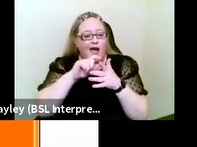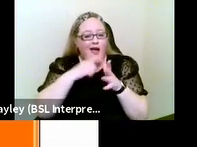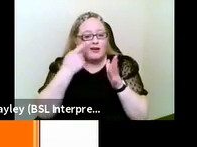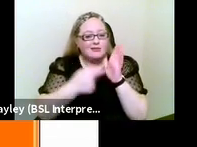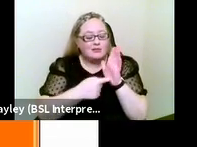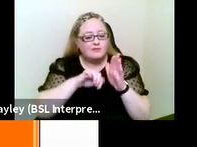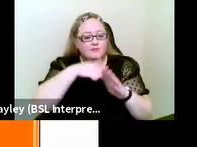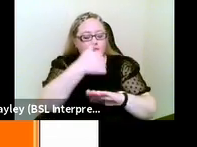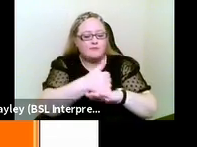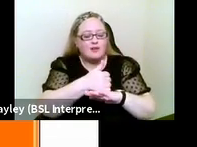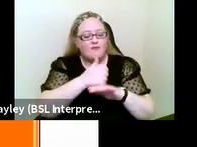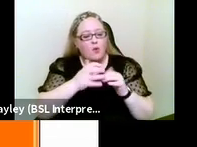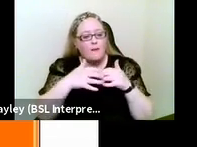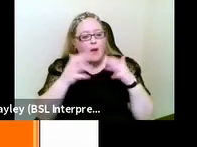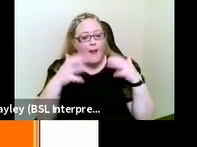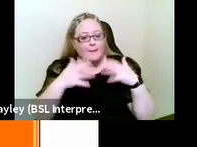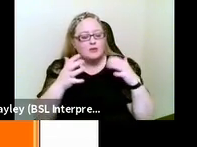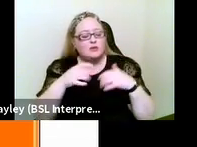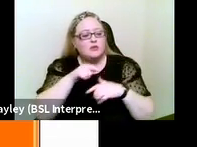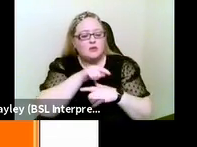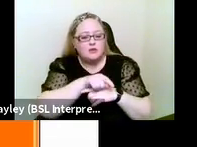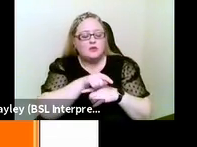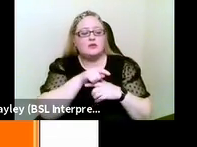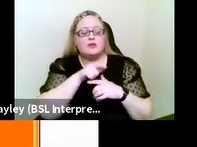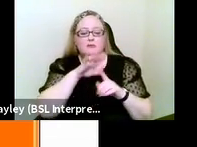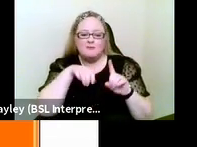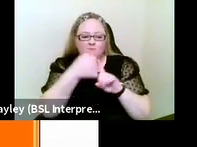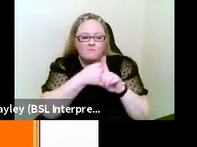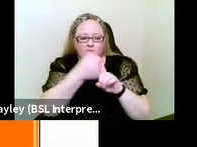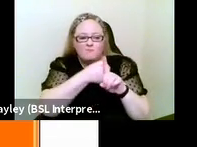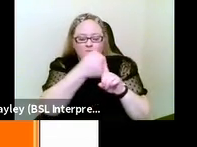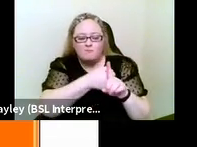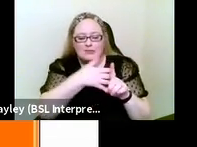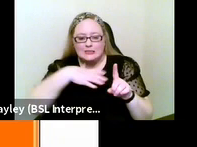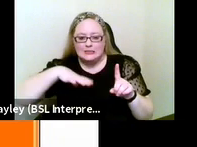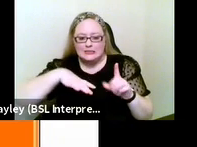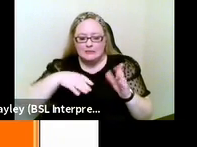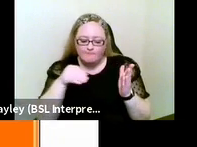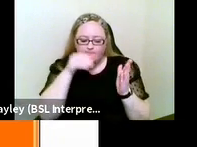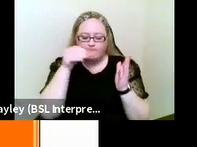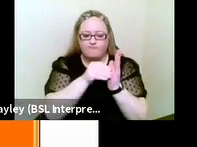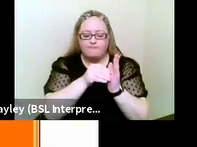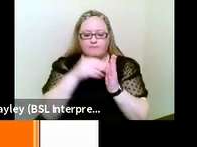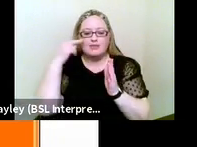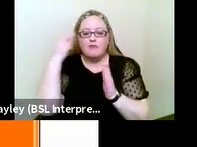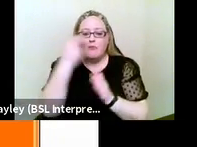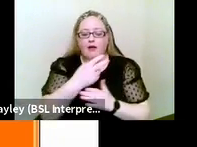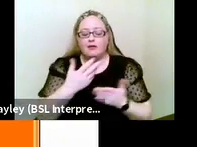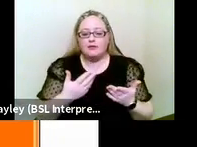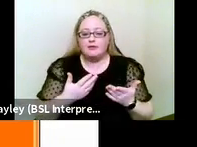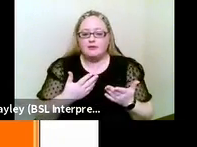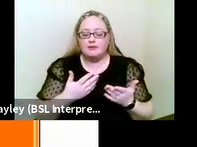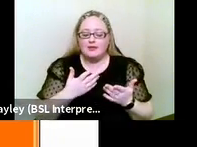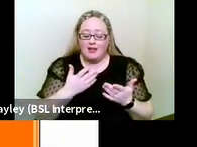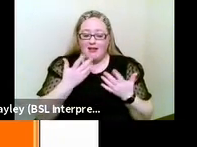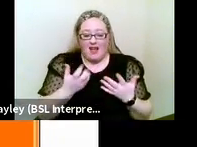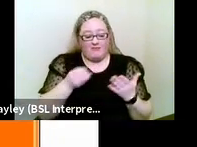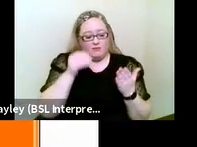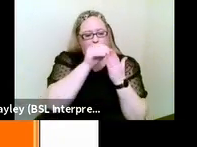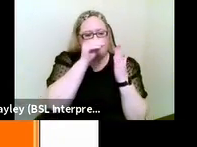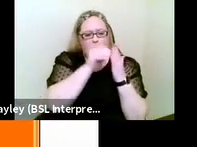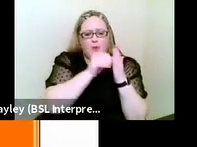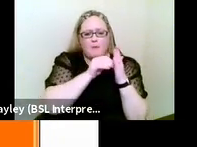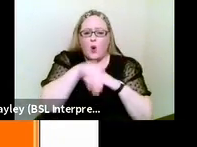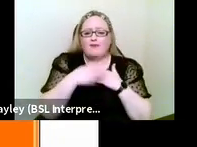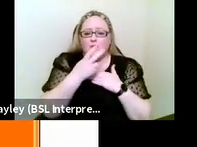mentioned, deafblindness is mentioned over 20 times in that document. So I don't have time this evening to go through all